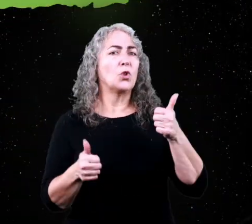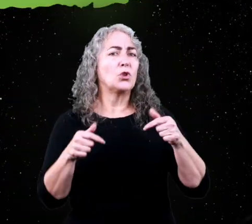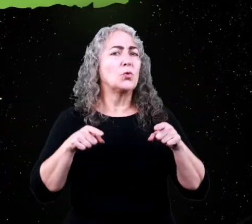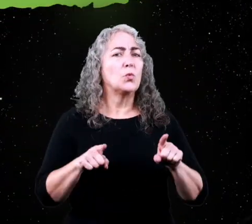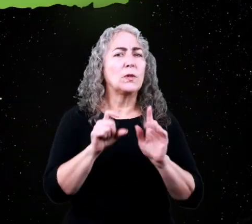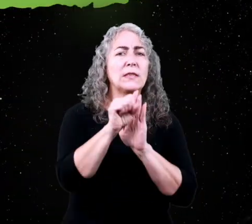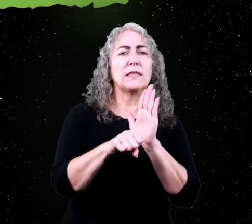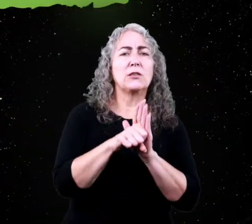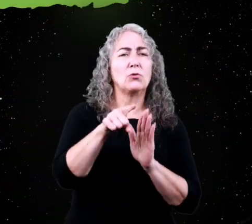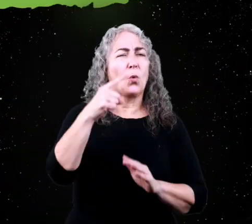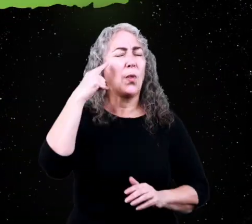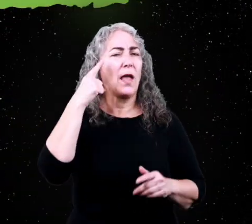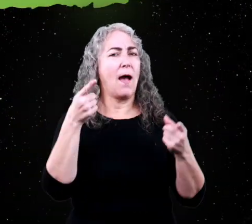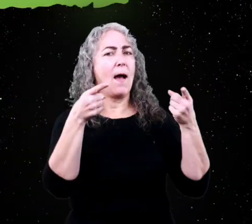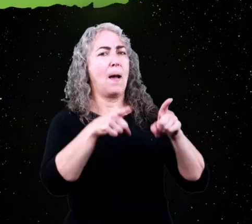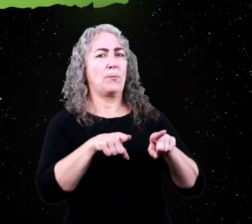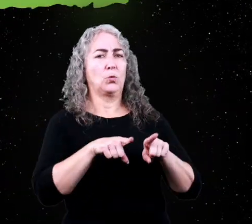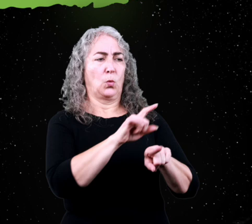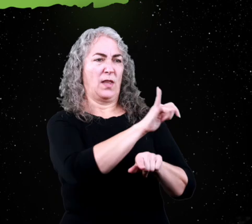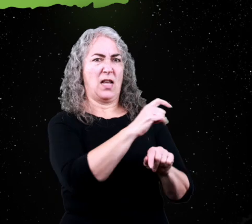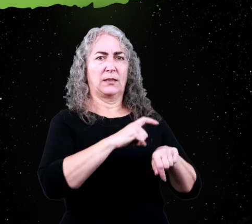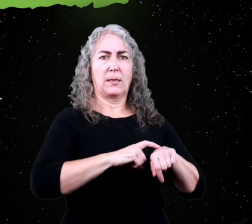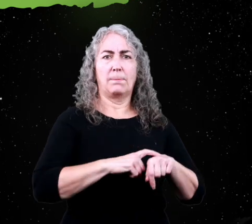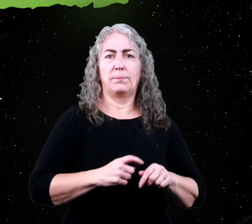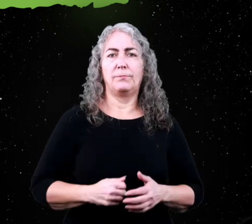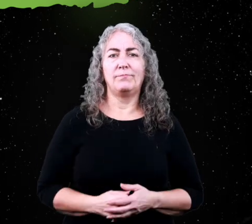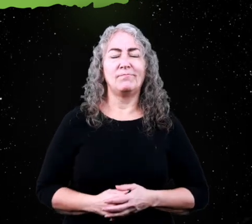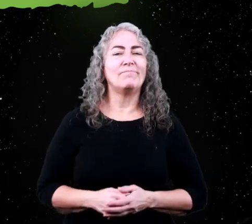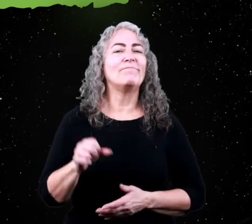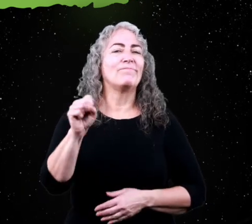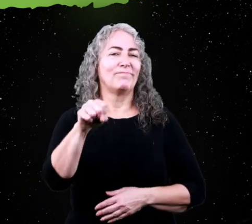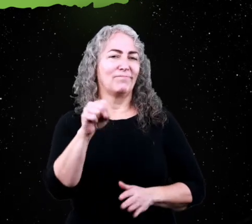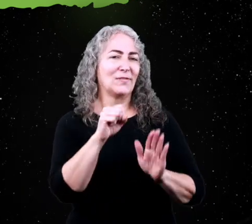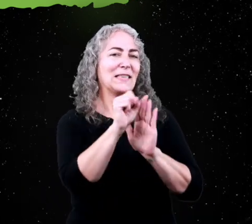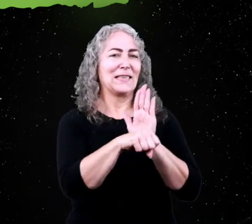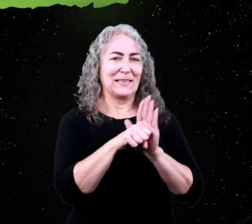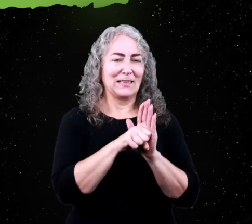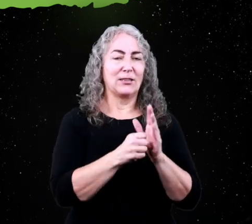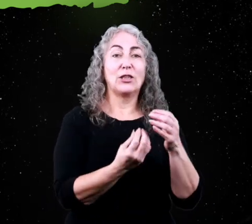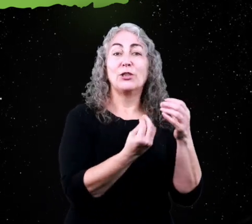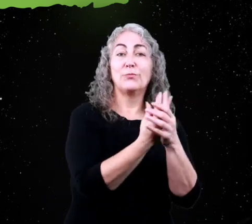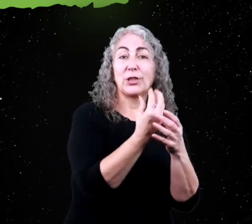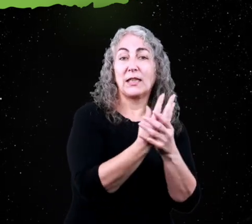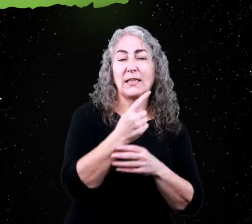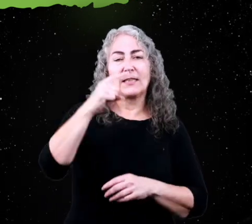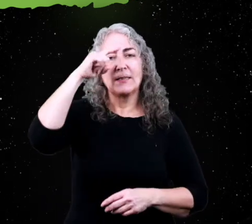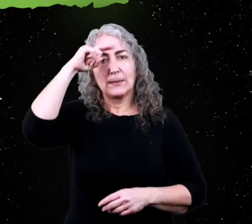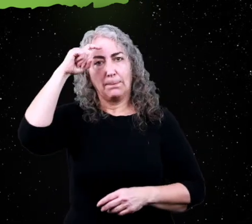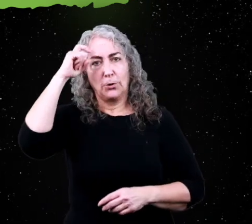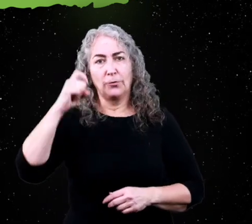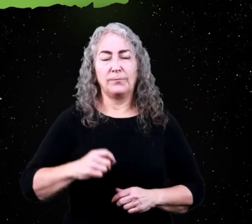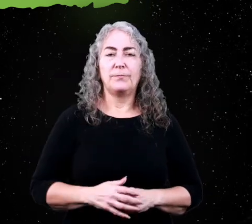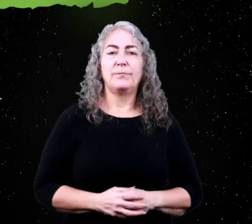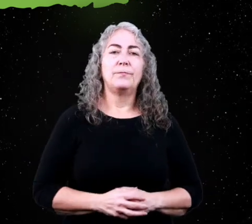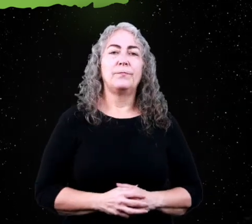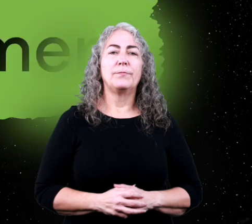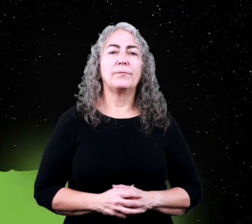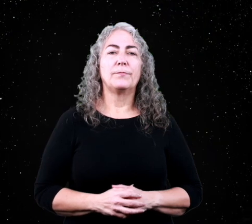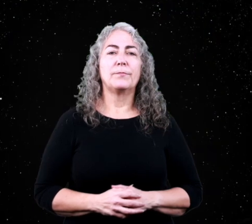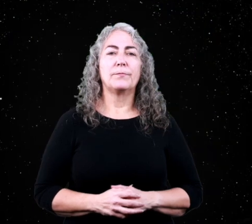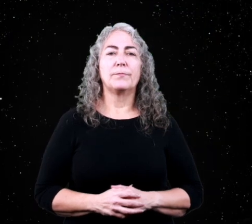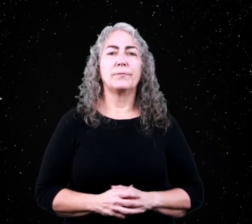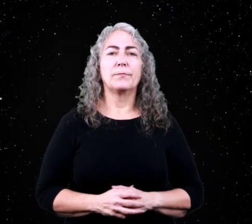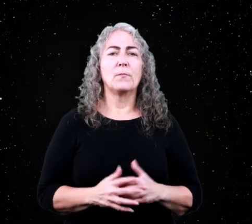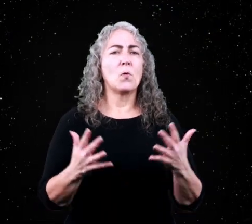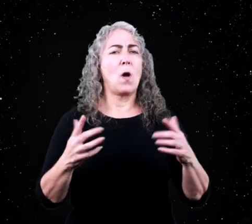Which seasons do you think happen during that time? That is right! The seasons are spring and summer.